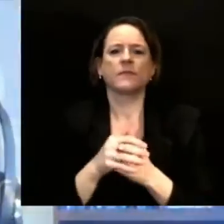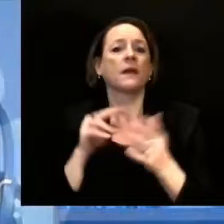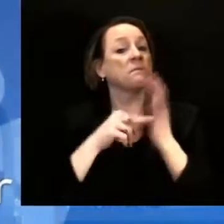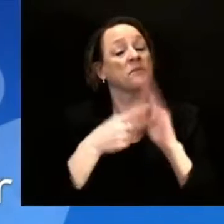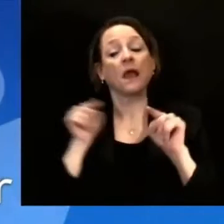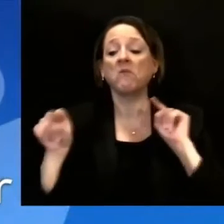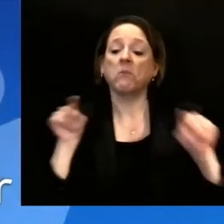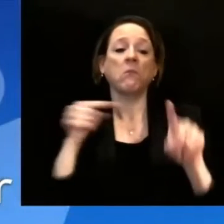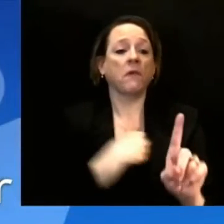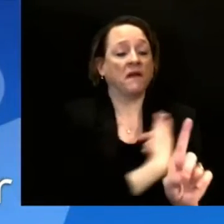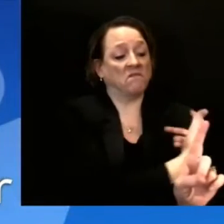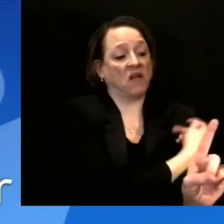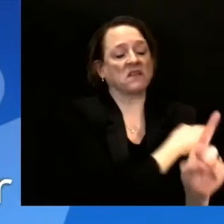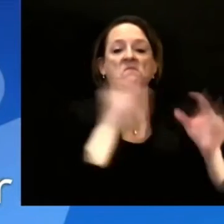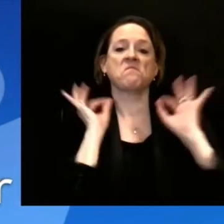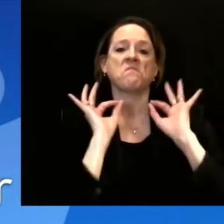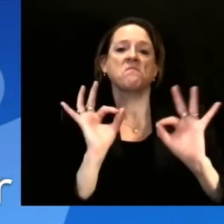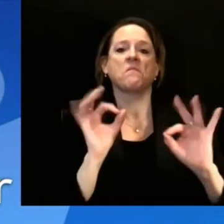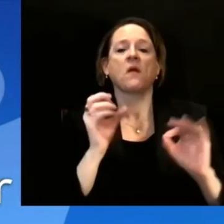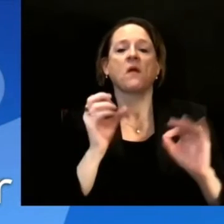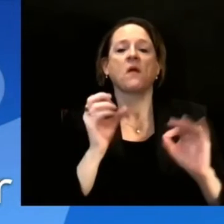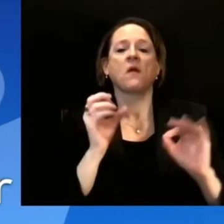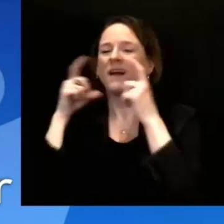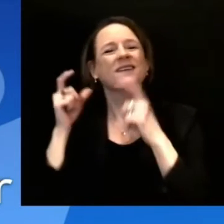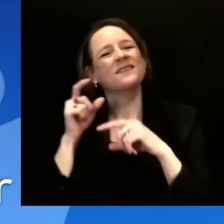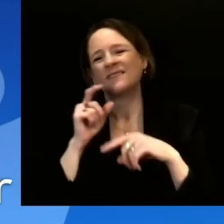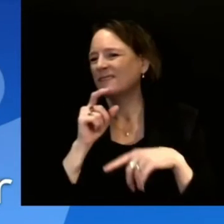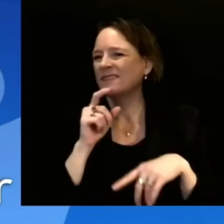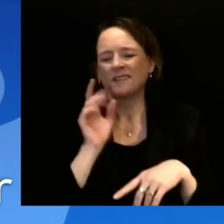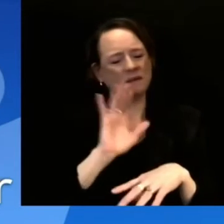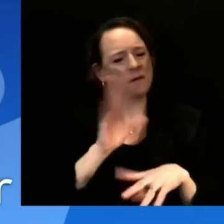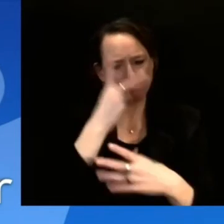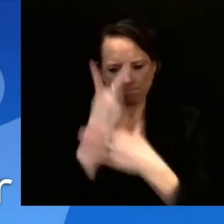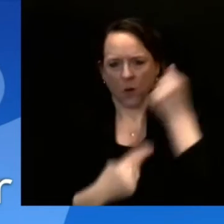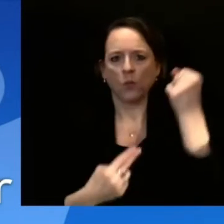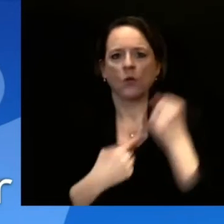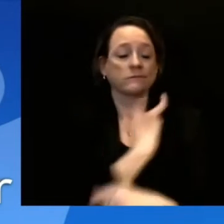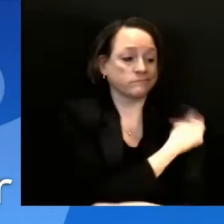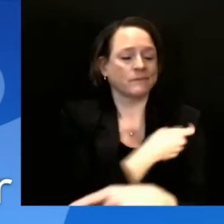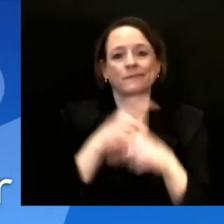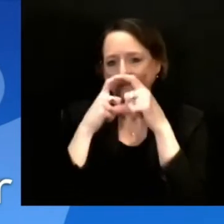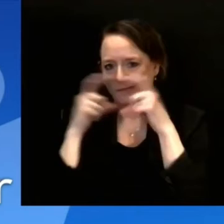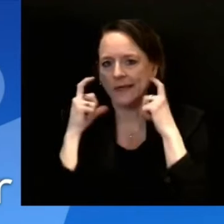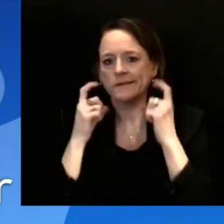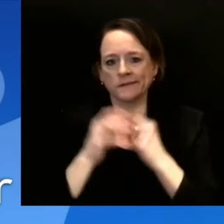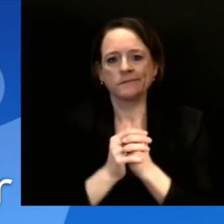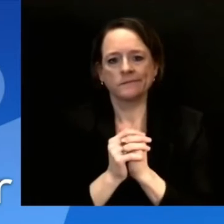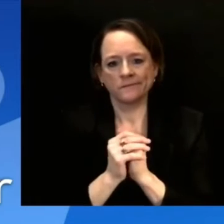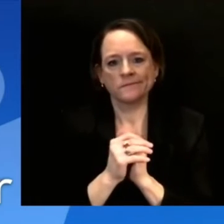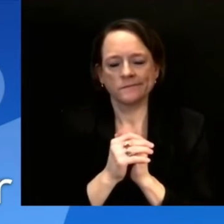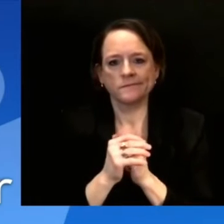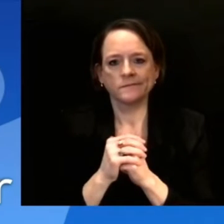Thank you for that. Let's go to Maddie Heim at the Appleton Post Crescent. Maddie Heim.